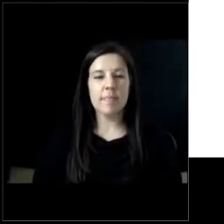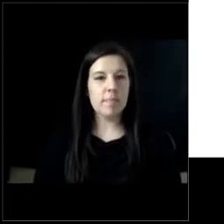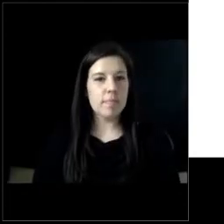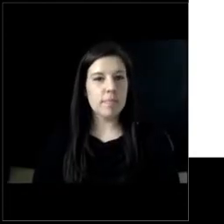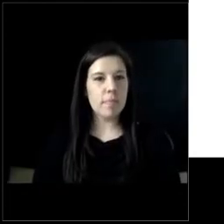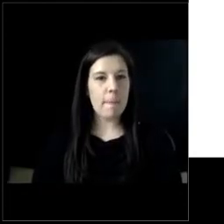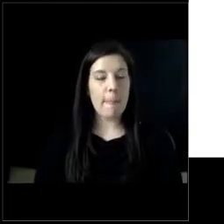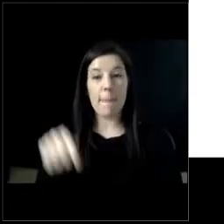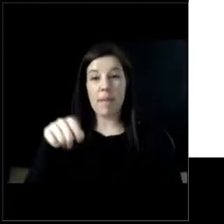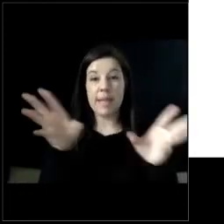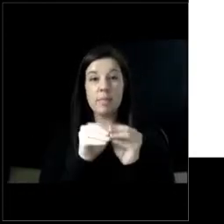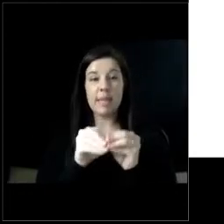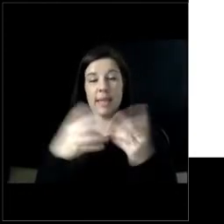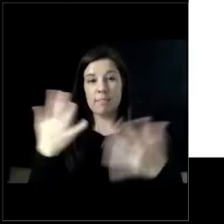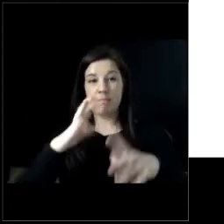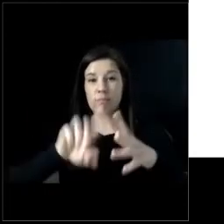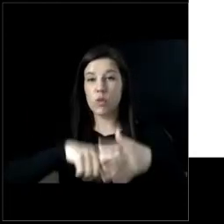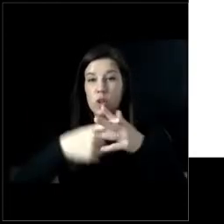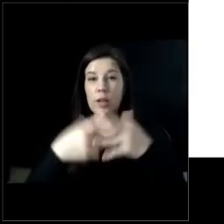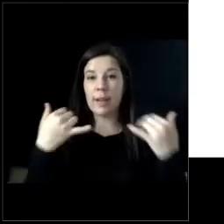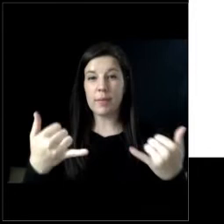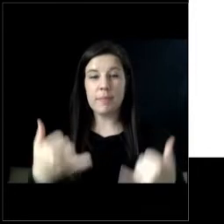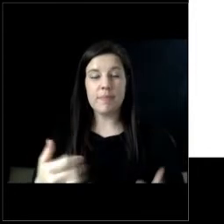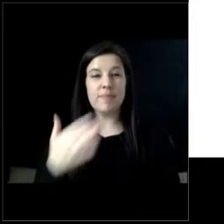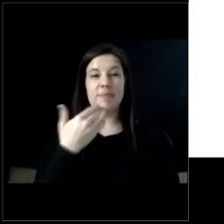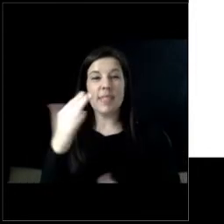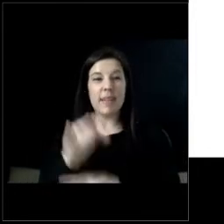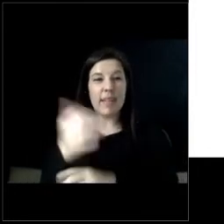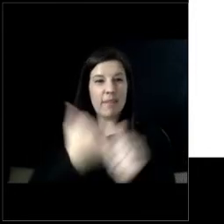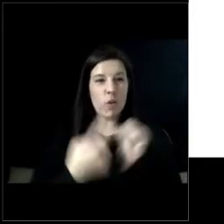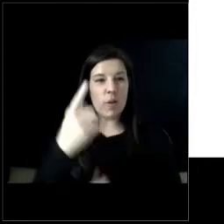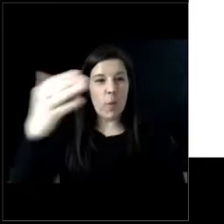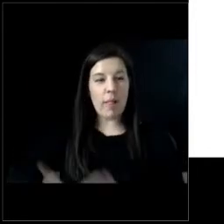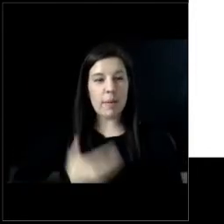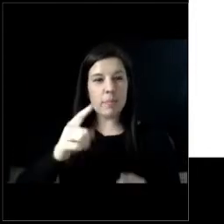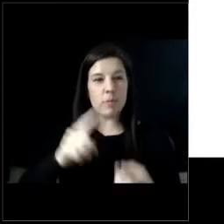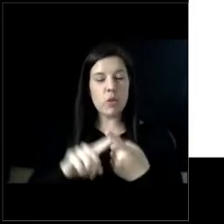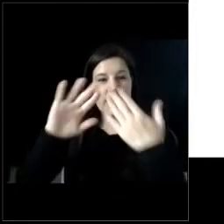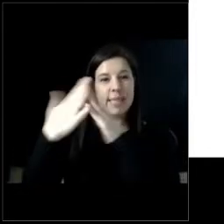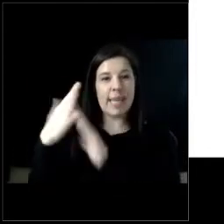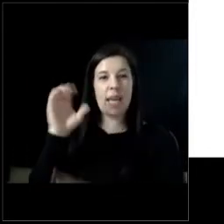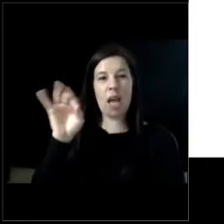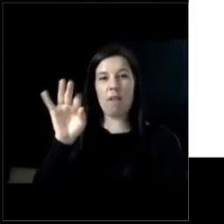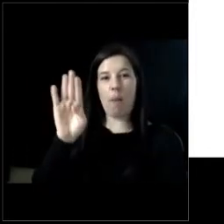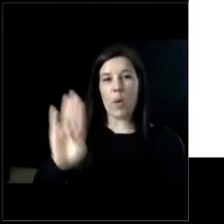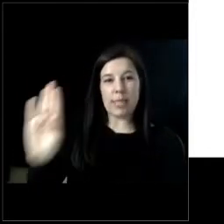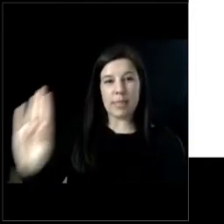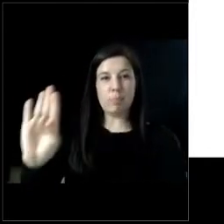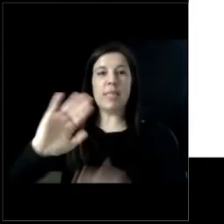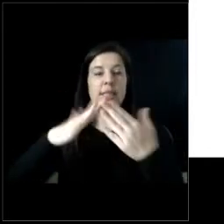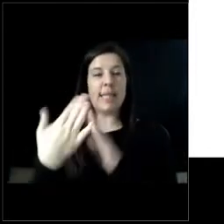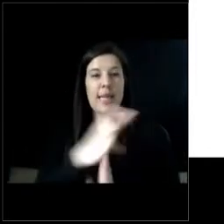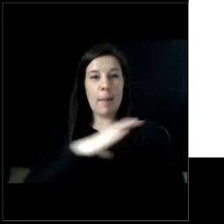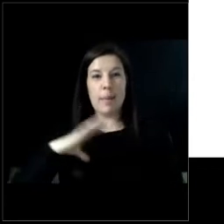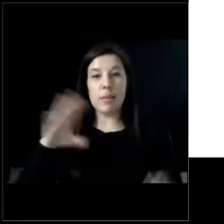this meeting is called to order good evening everybody and welcome to the City of Boynton Beach City Commission meeting today